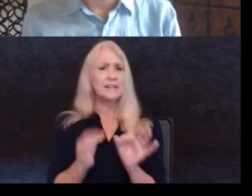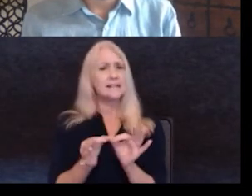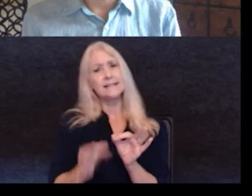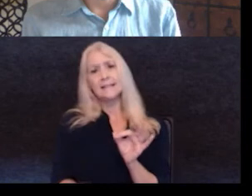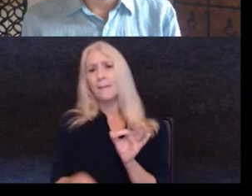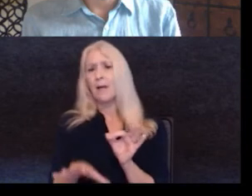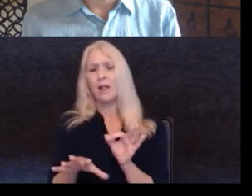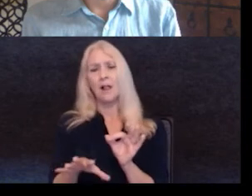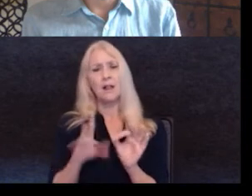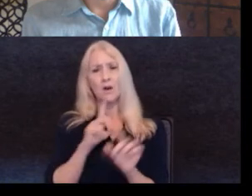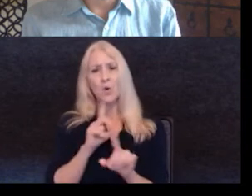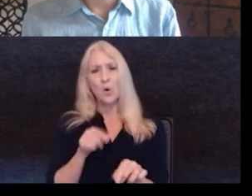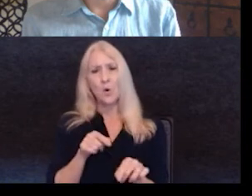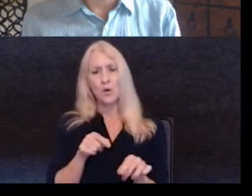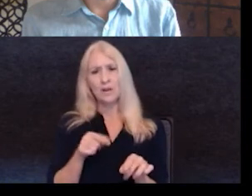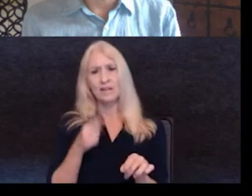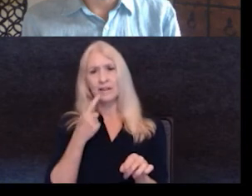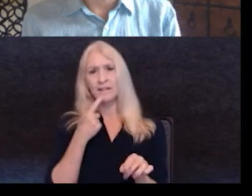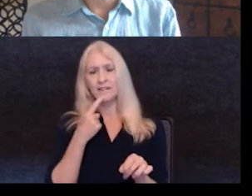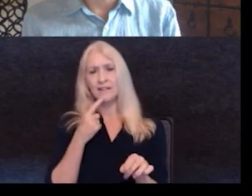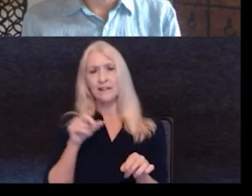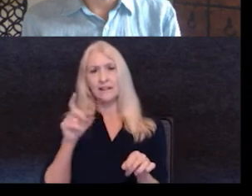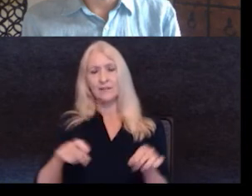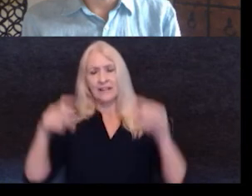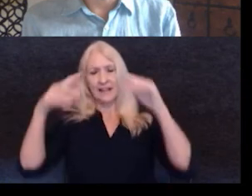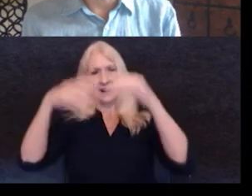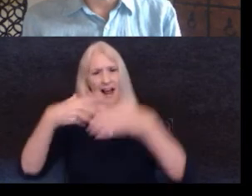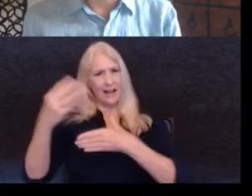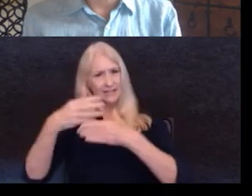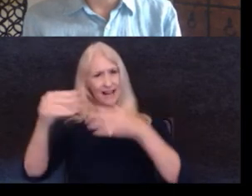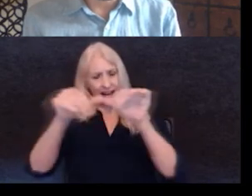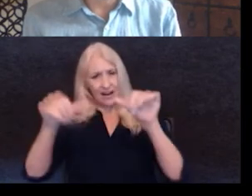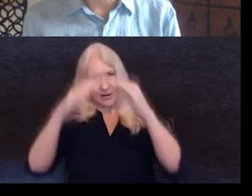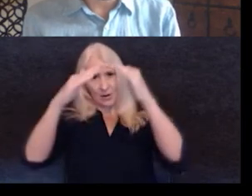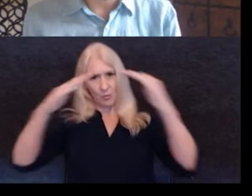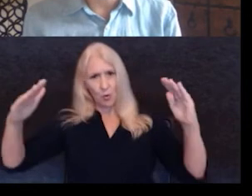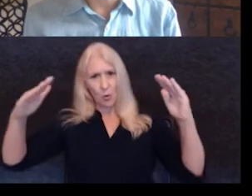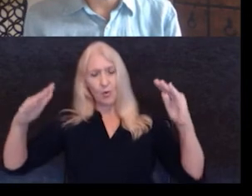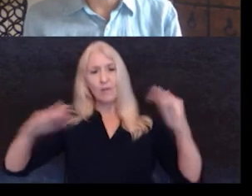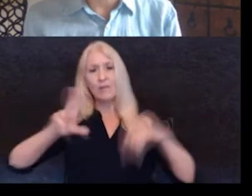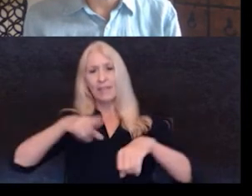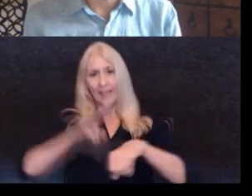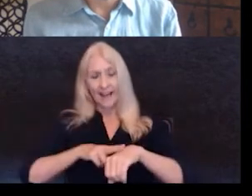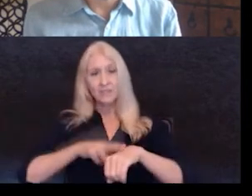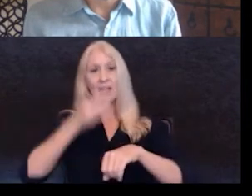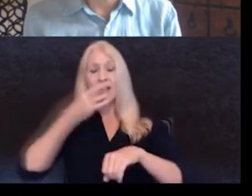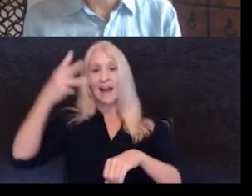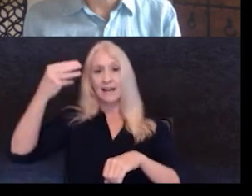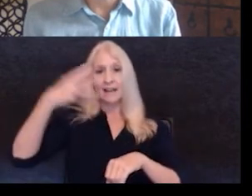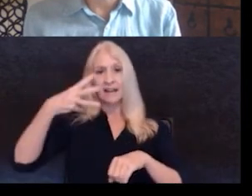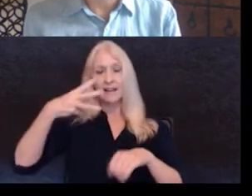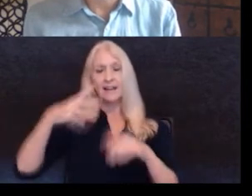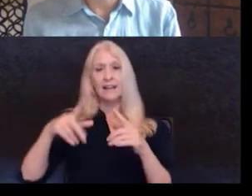They told us, well, we need a pergola, which is an outside space with the roof, with natural light, but then there's